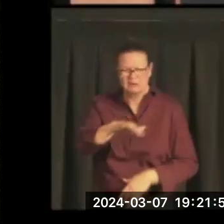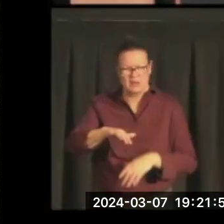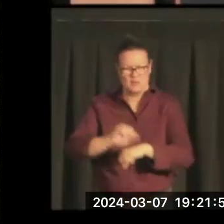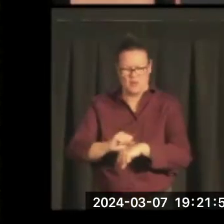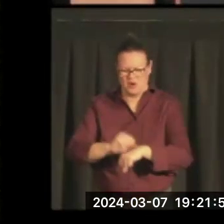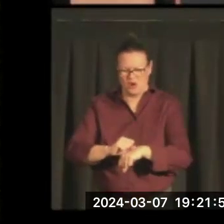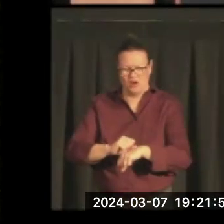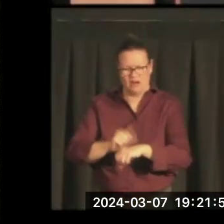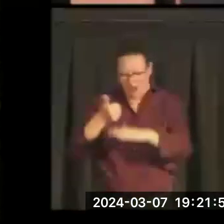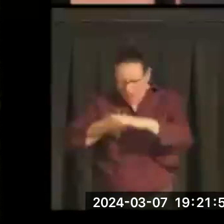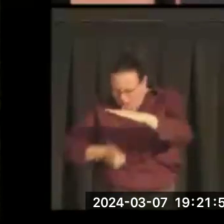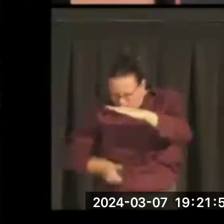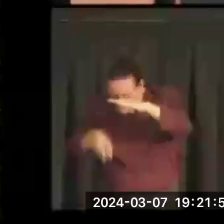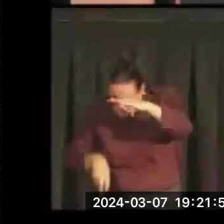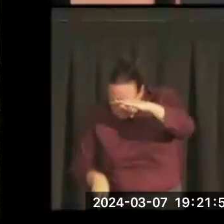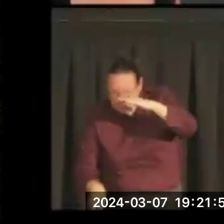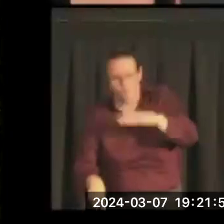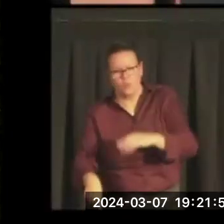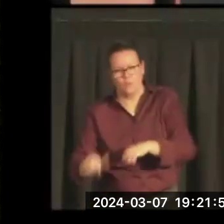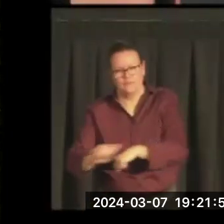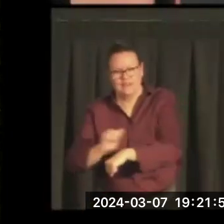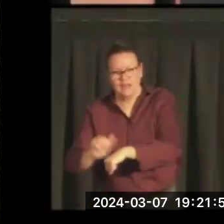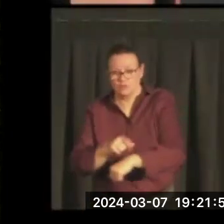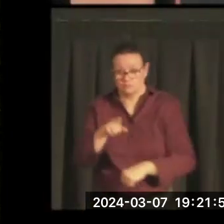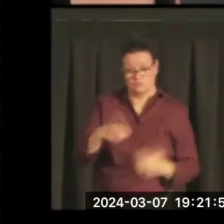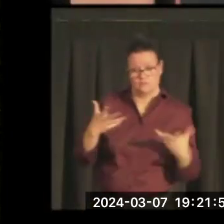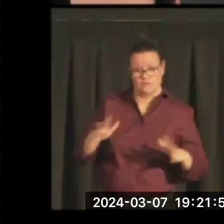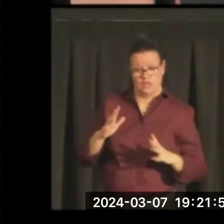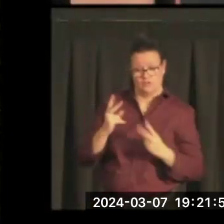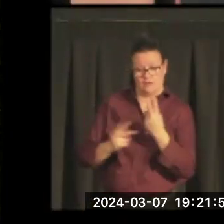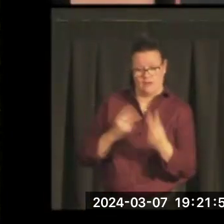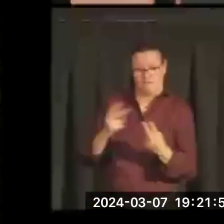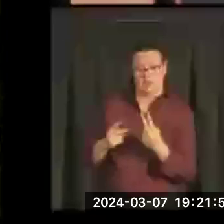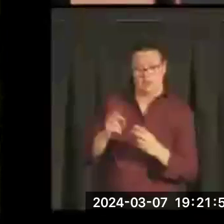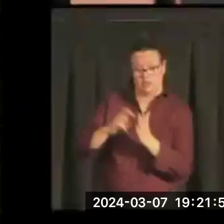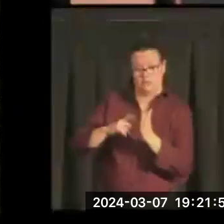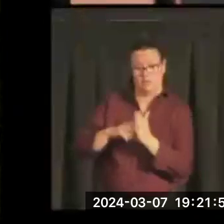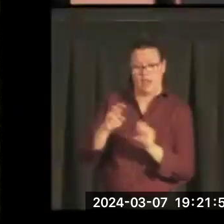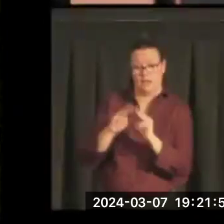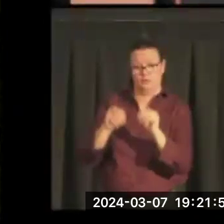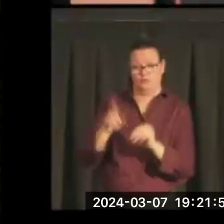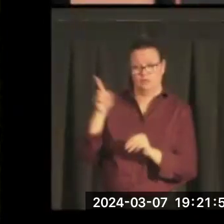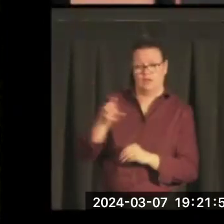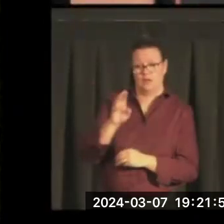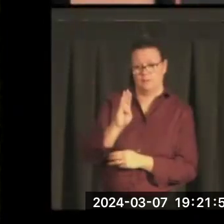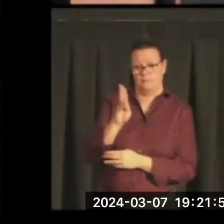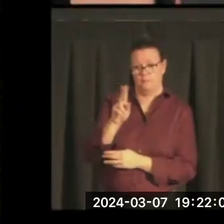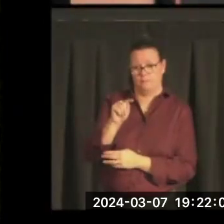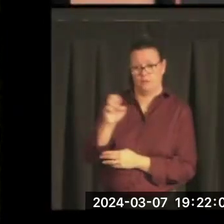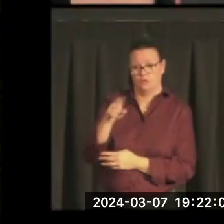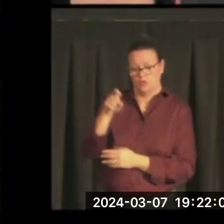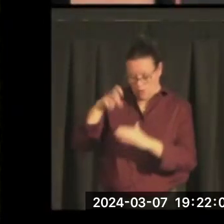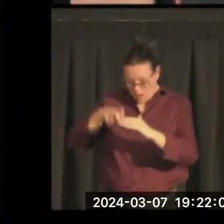And for any of you who have visited the mining museum in Butte and gone down in the ground,